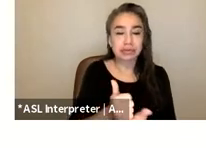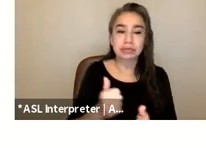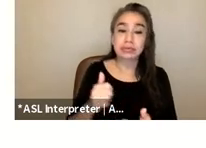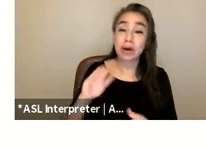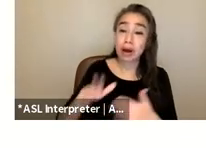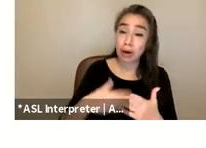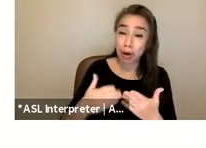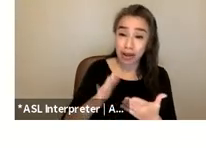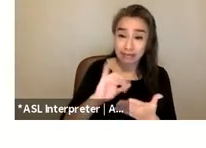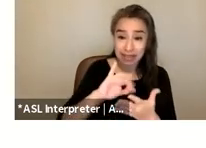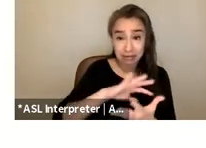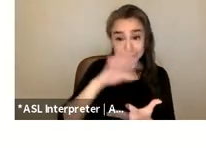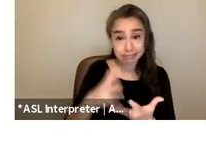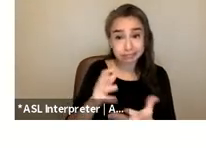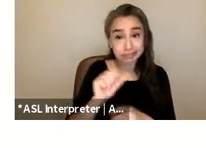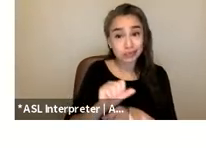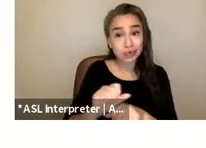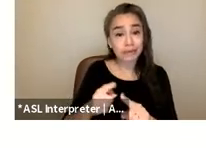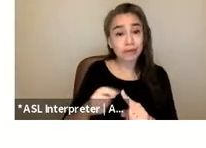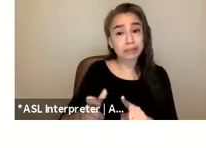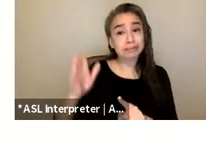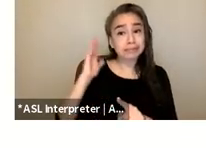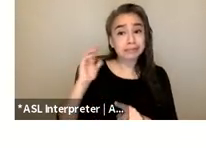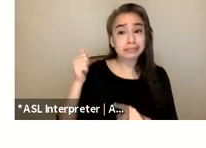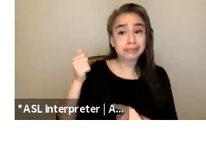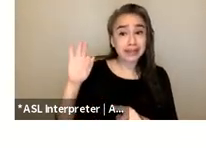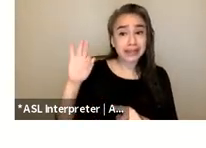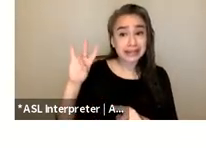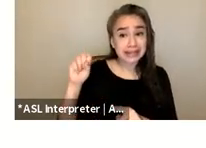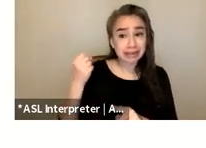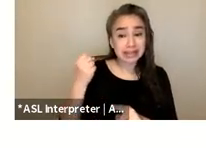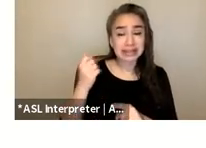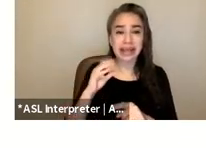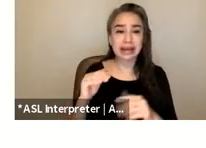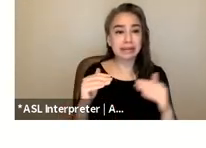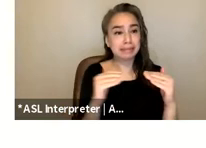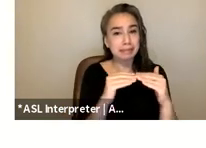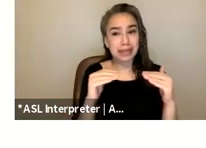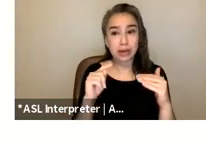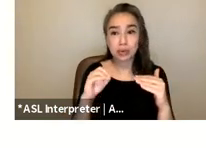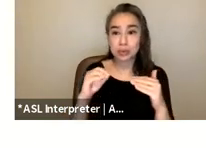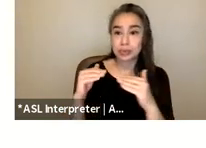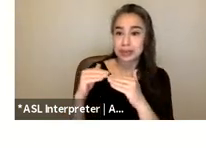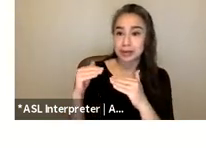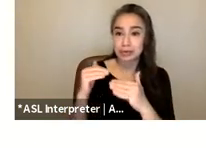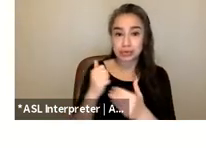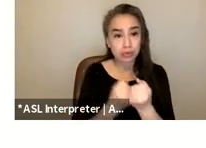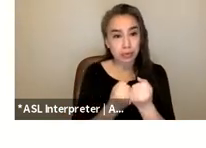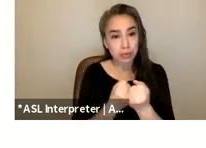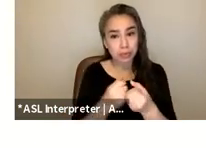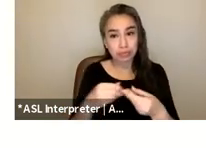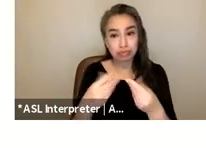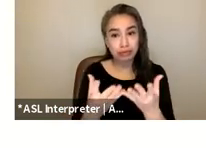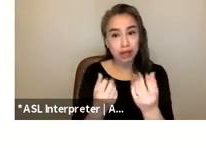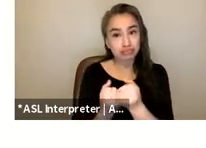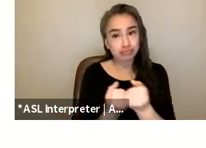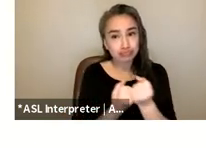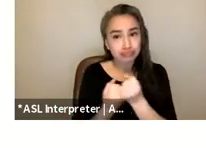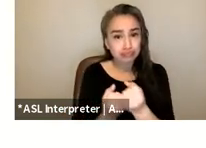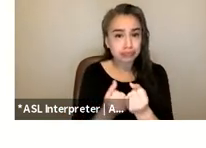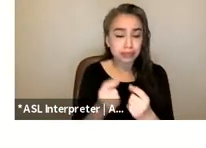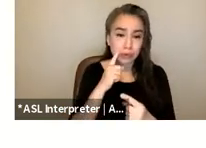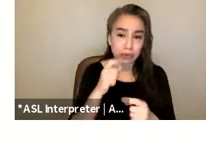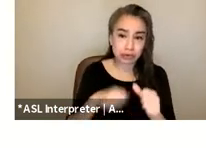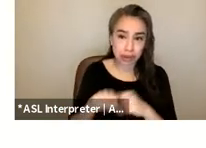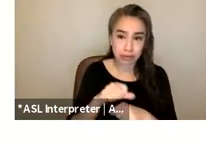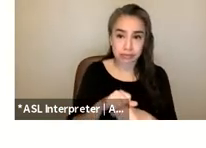peer-to-peer survivor-led model of providing support to one another these programs were incredible